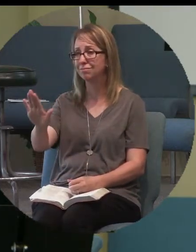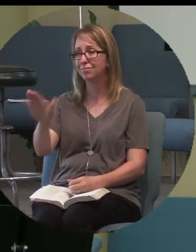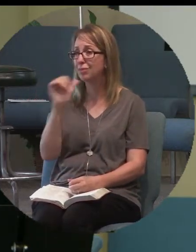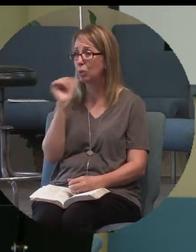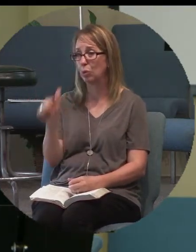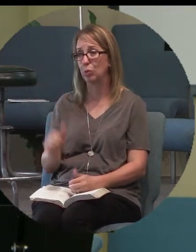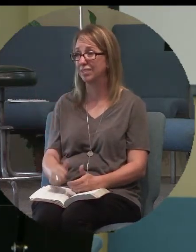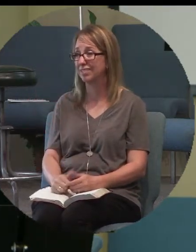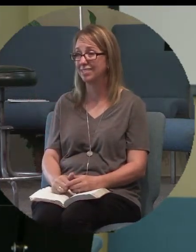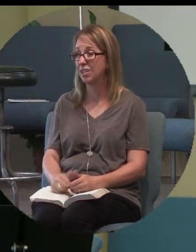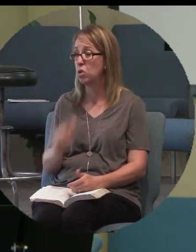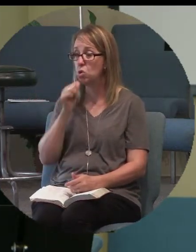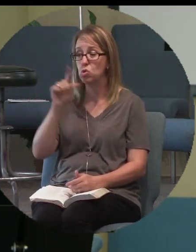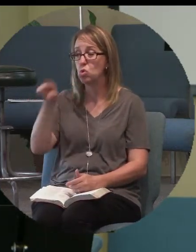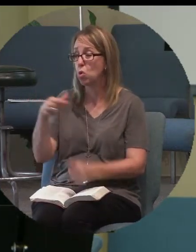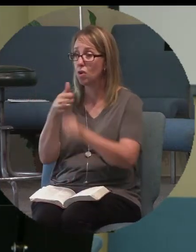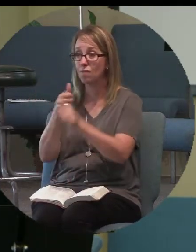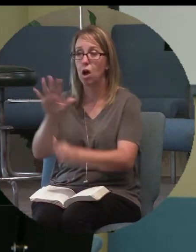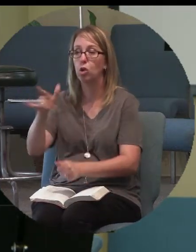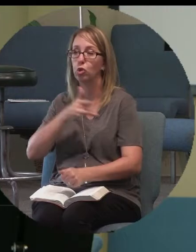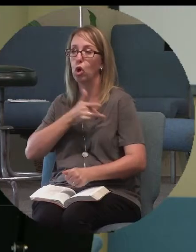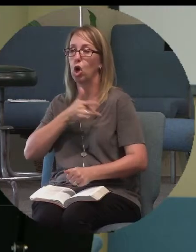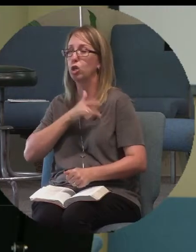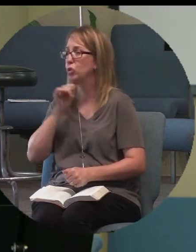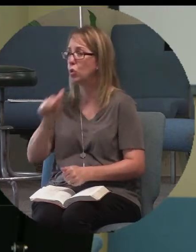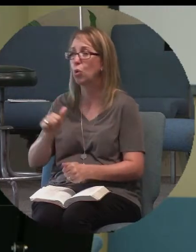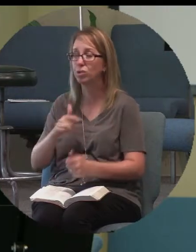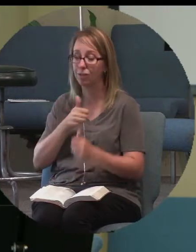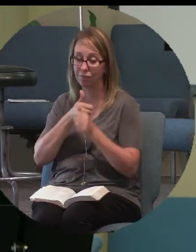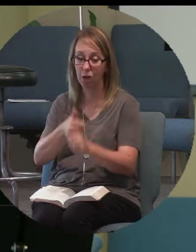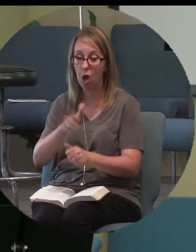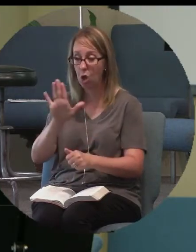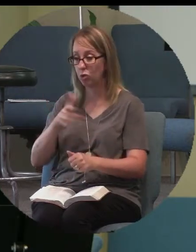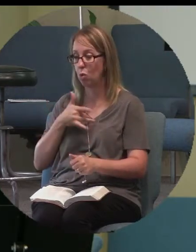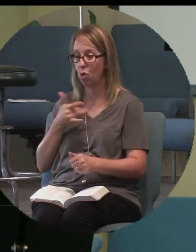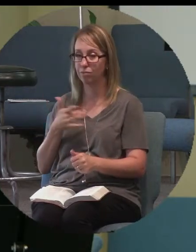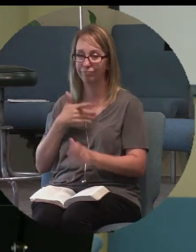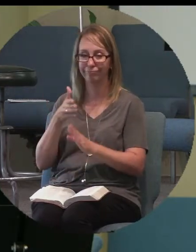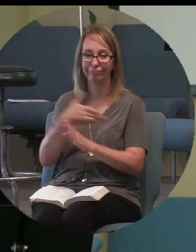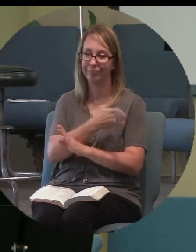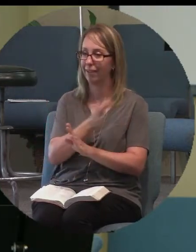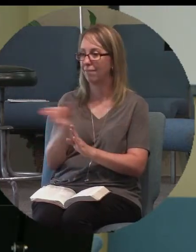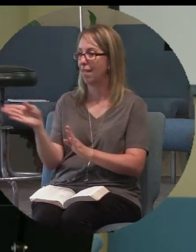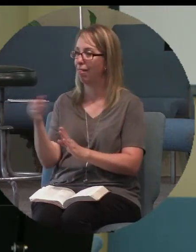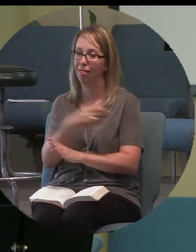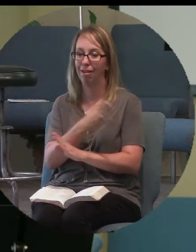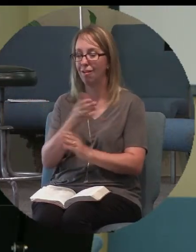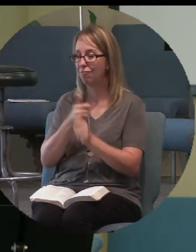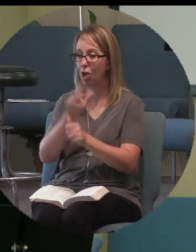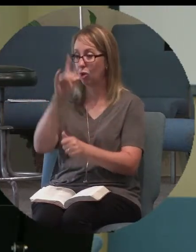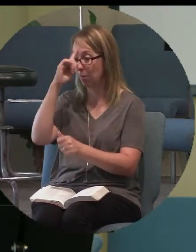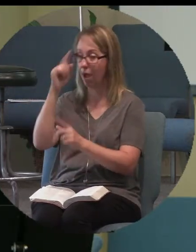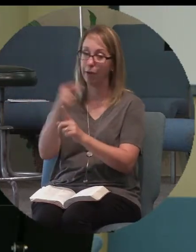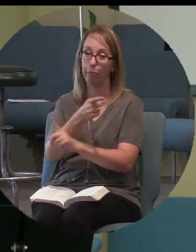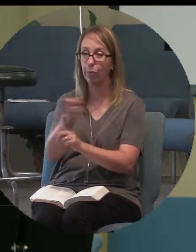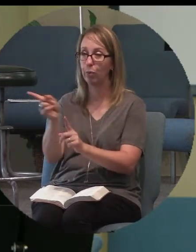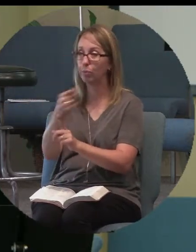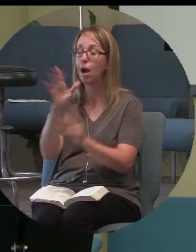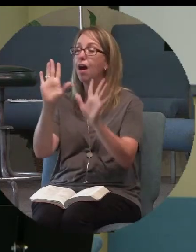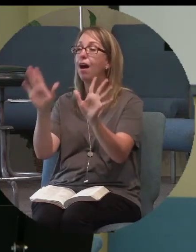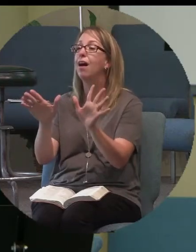Don't just follow your heart. Don't just follow your whims. Don't just follow your mind. Follow the heart that I gave you.